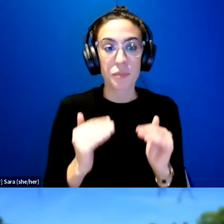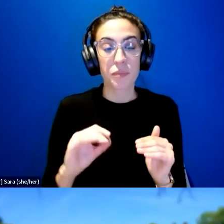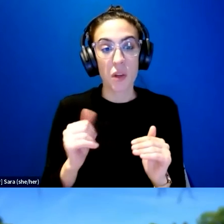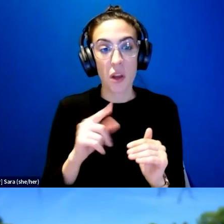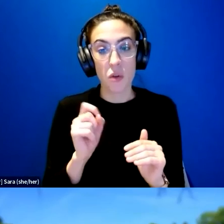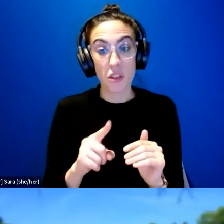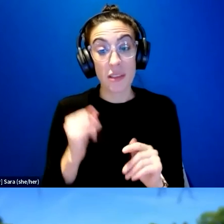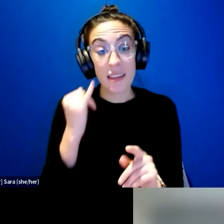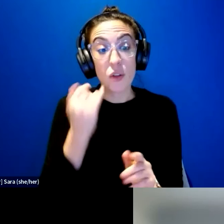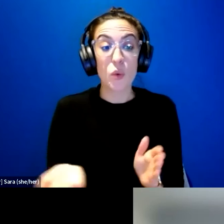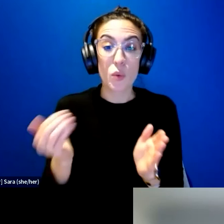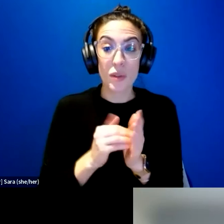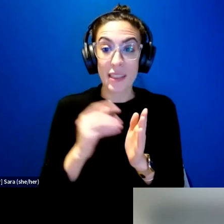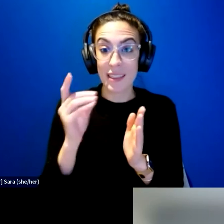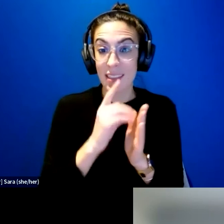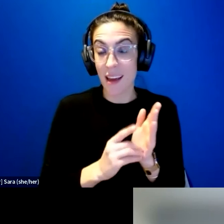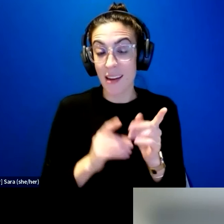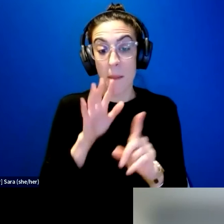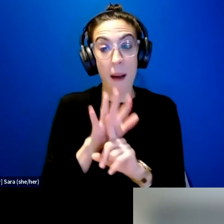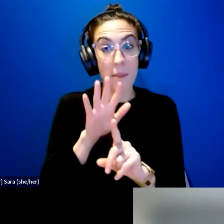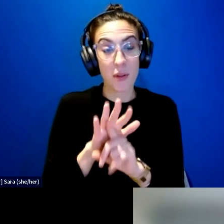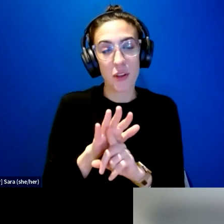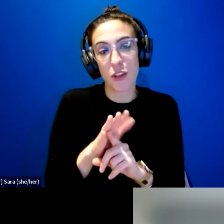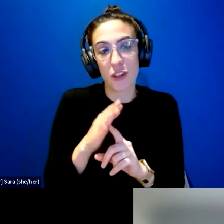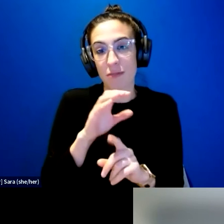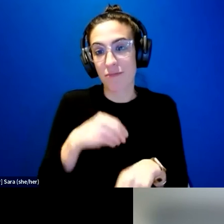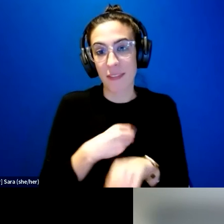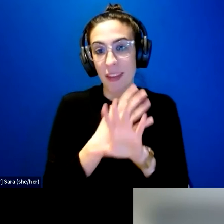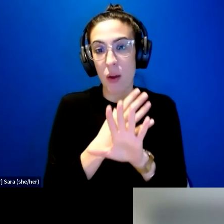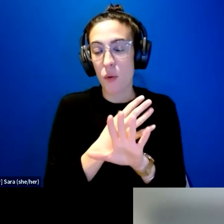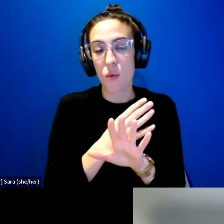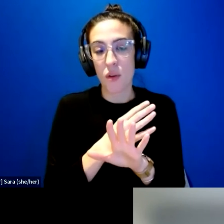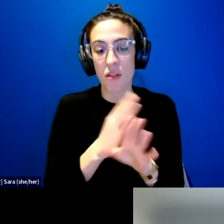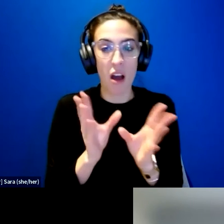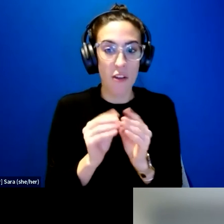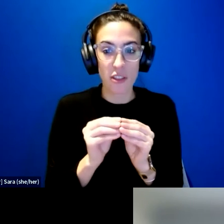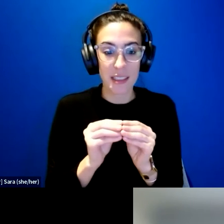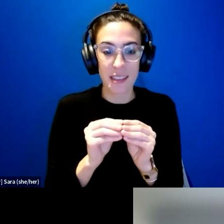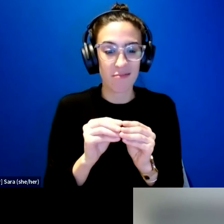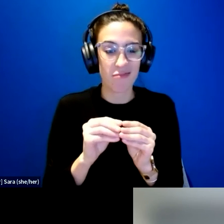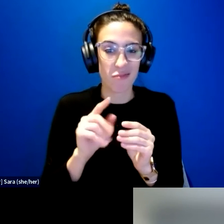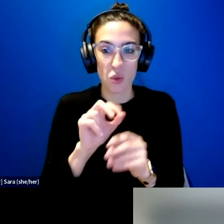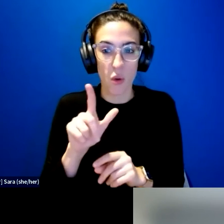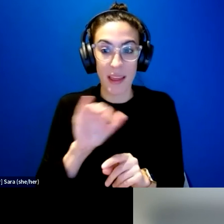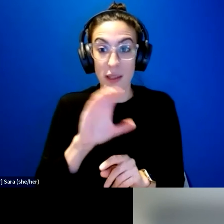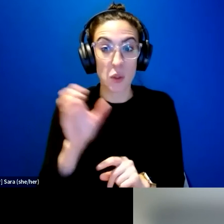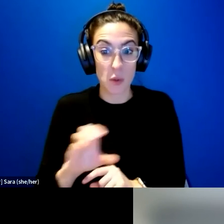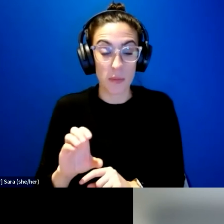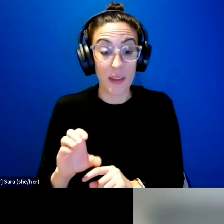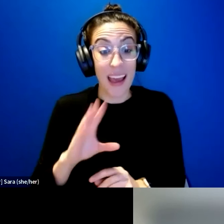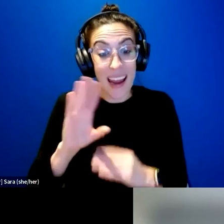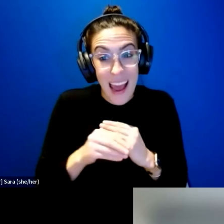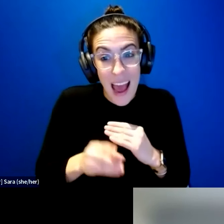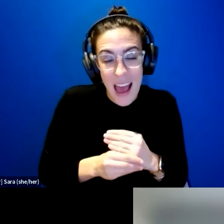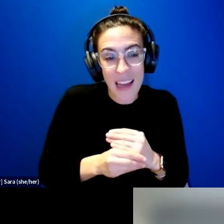you were to redesign a popular video conferencing tool like Zoom, so let's see, we're going to take Zoom and add features to make it better for remote medical